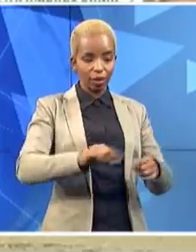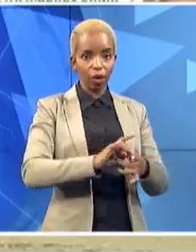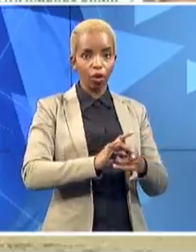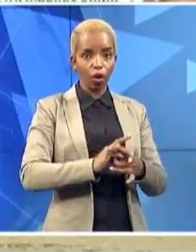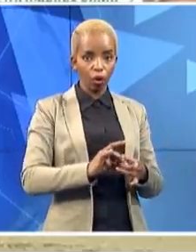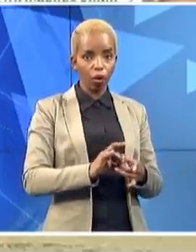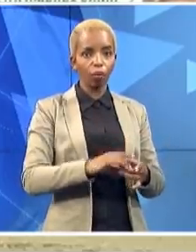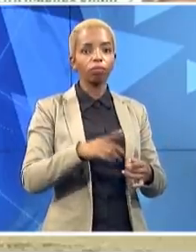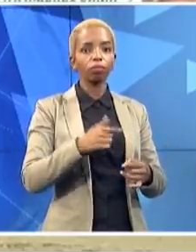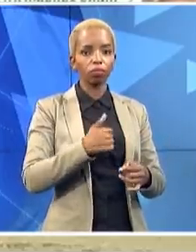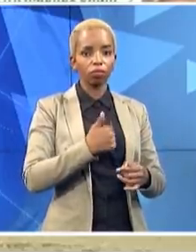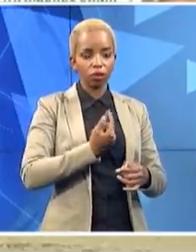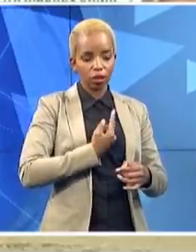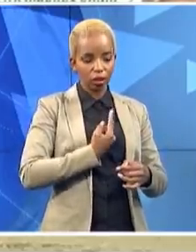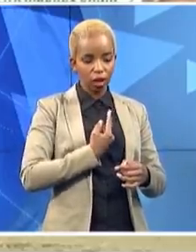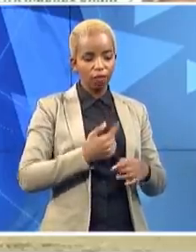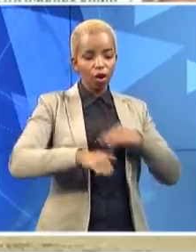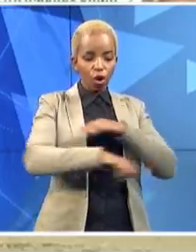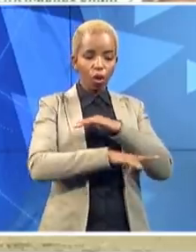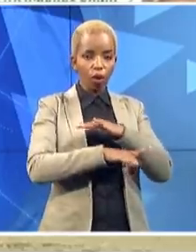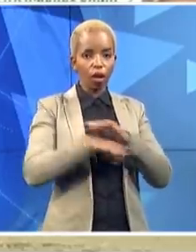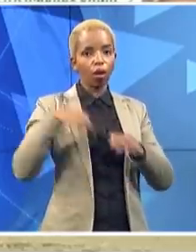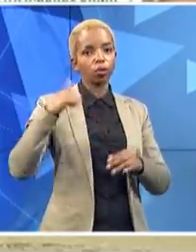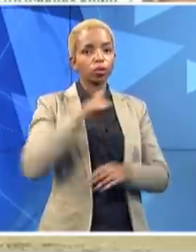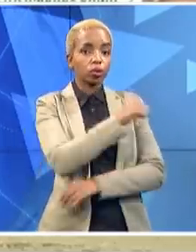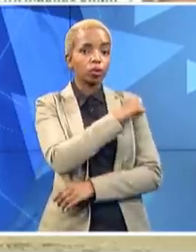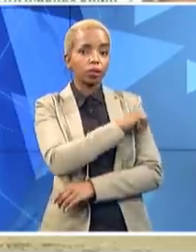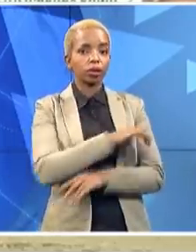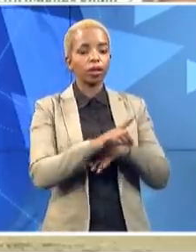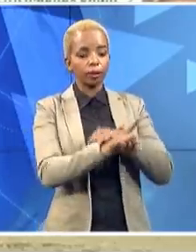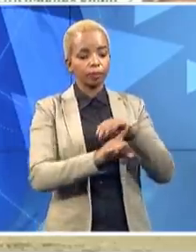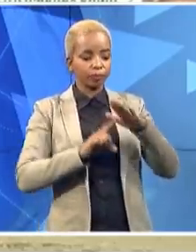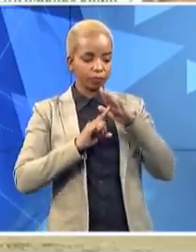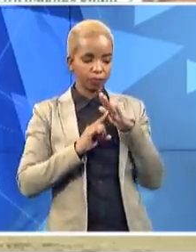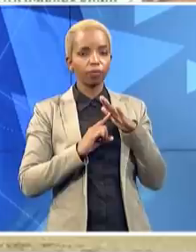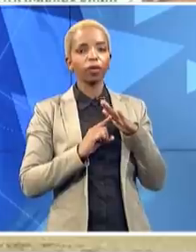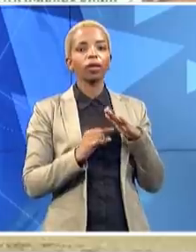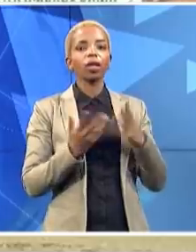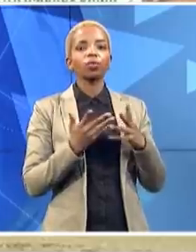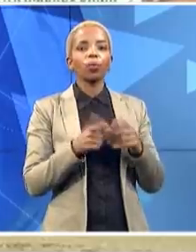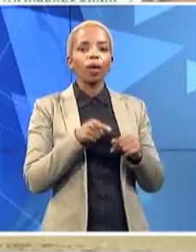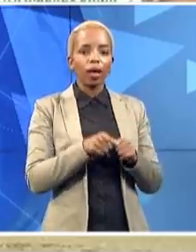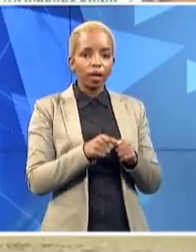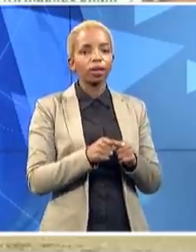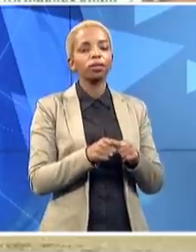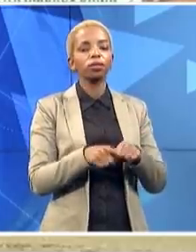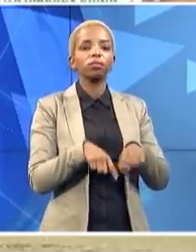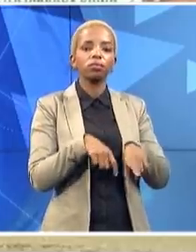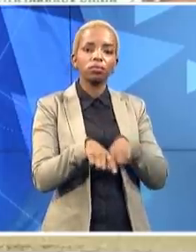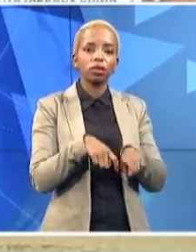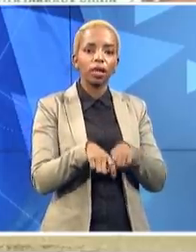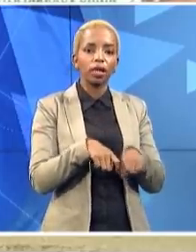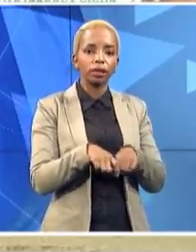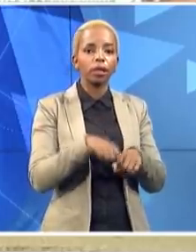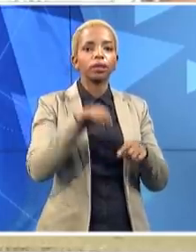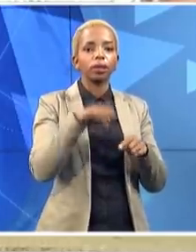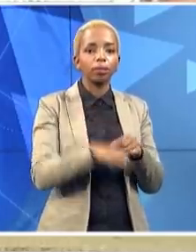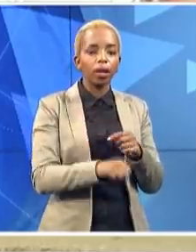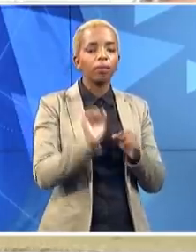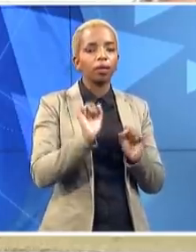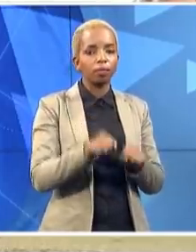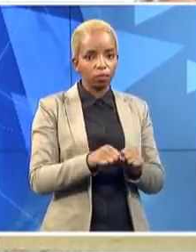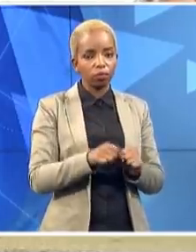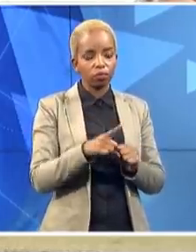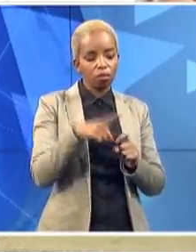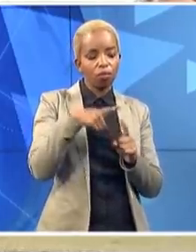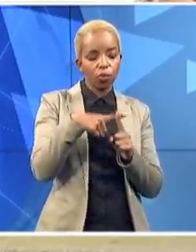That's when she was tested according to her own admission. And then it was discovered that she is positive with COVID-19. The Eastern Cape is